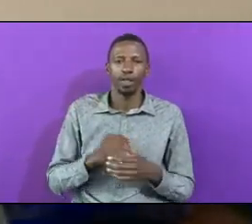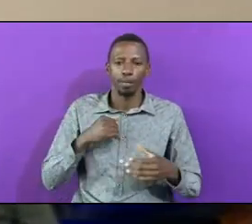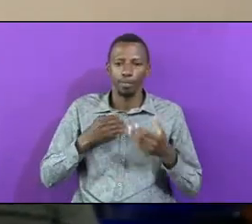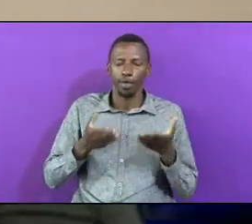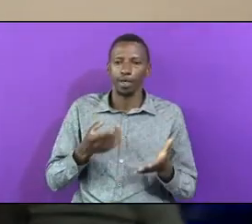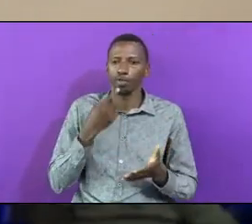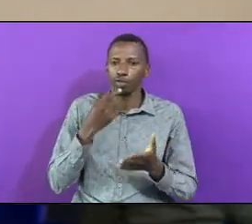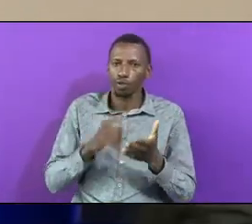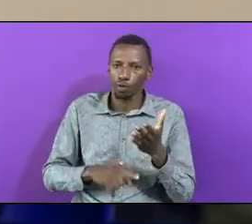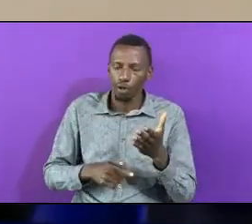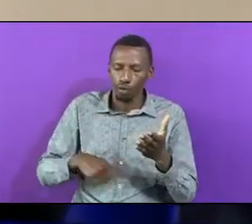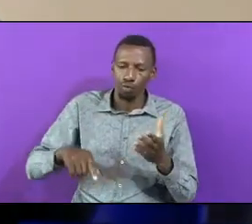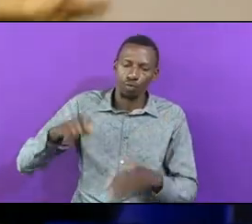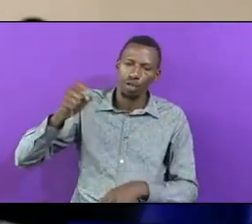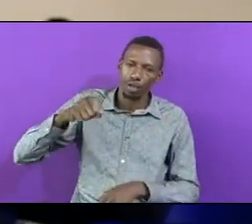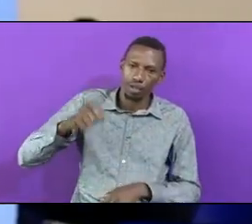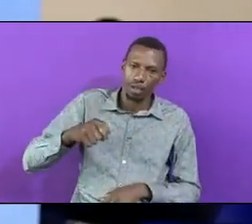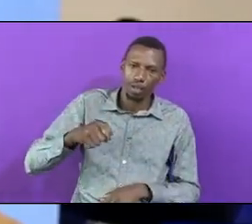For